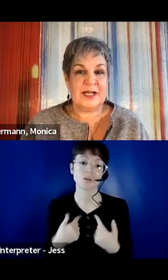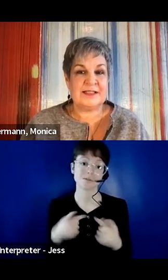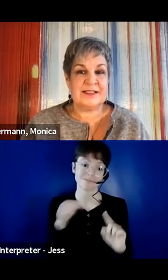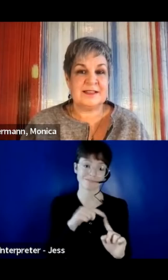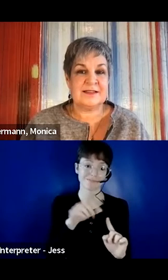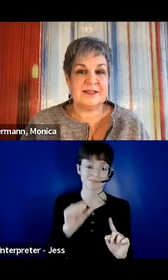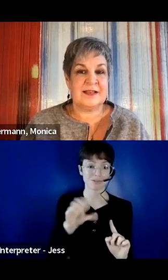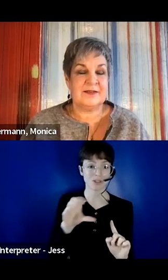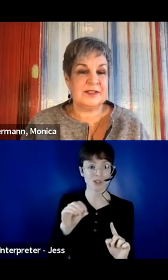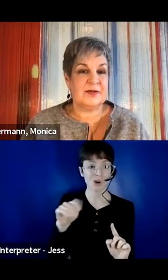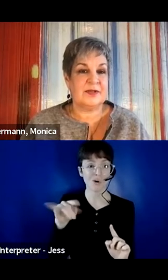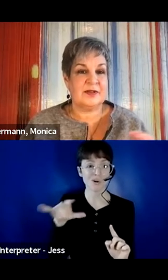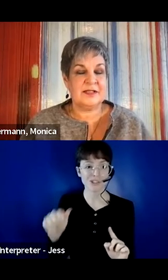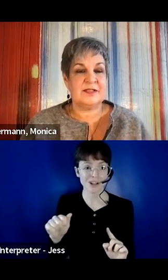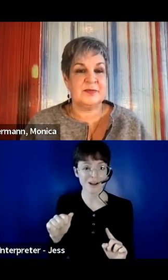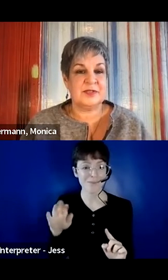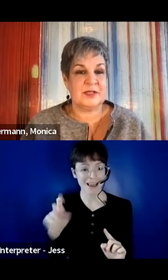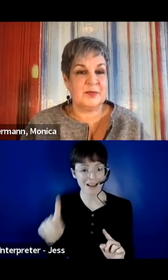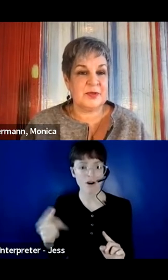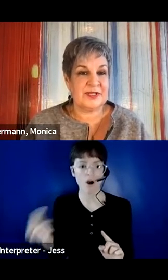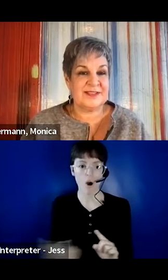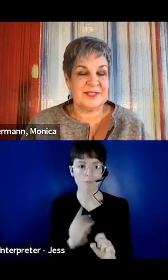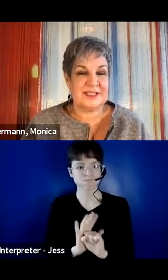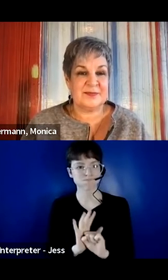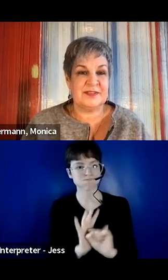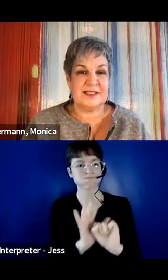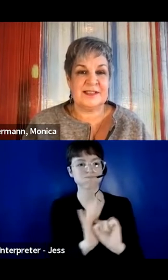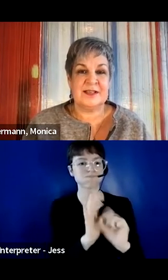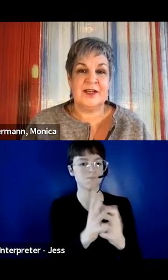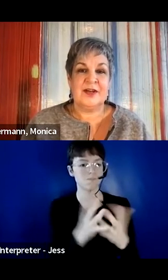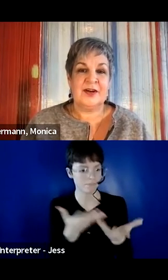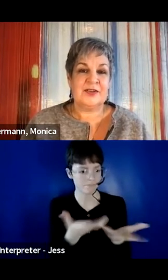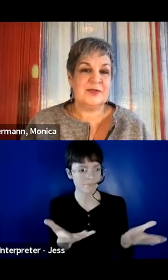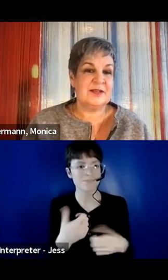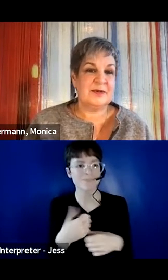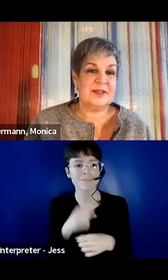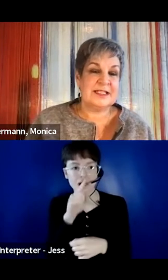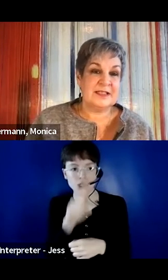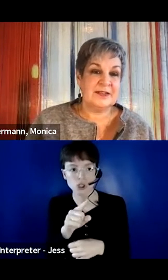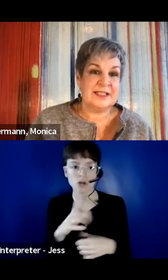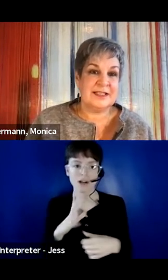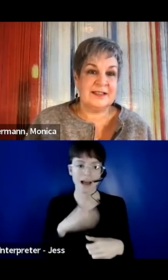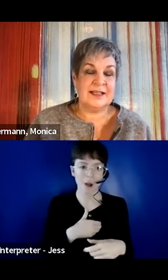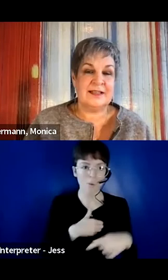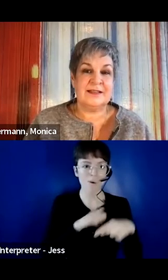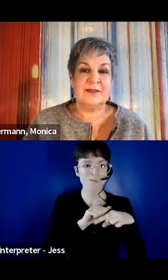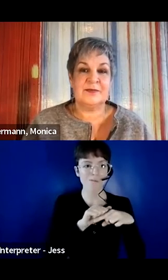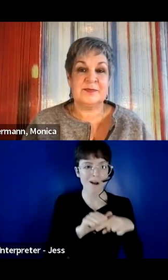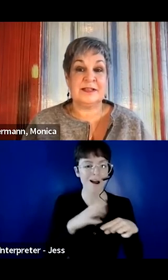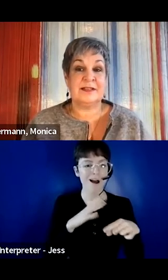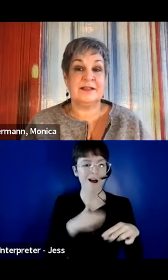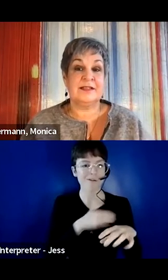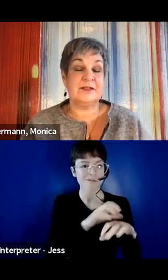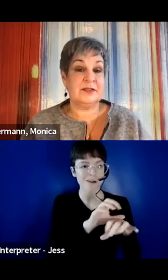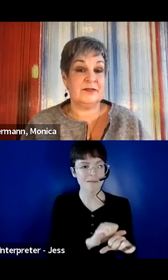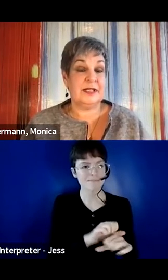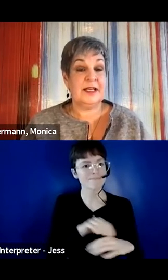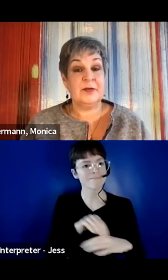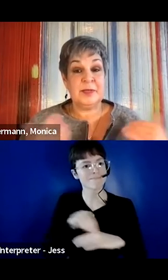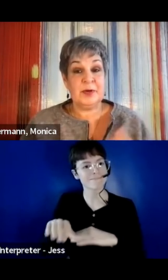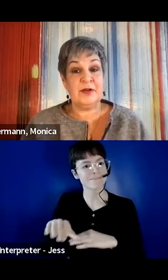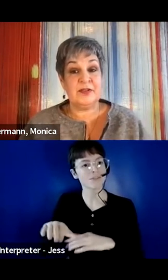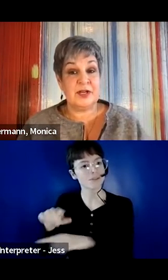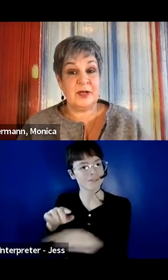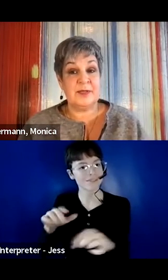practices so that our customers and our employees with disabilities are treated with the dignity and the respect that they deserve.